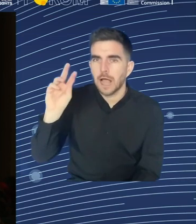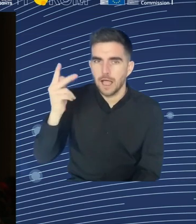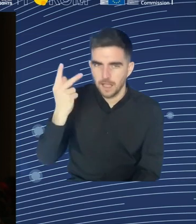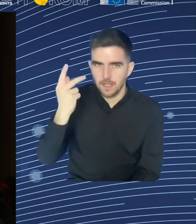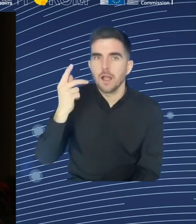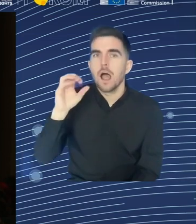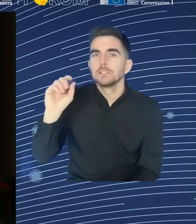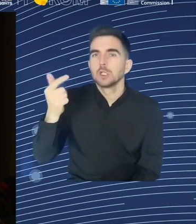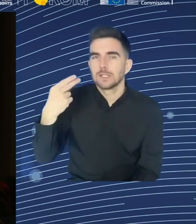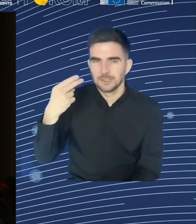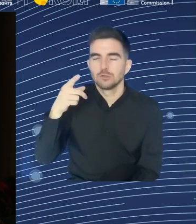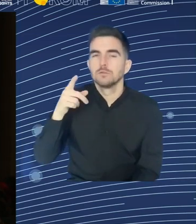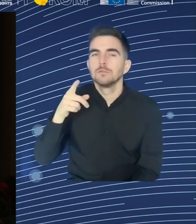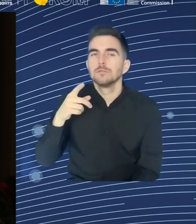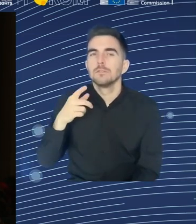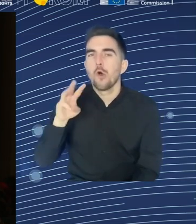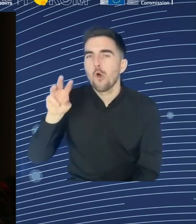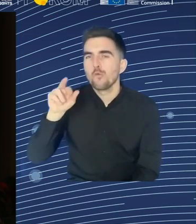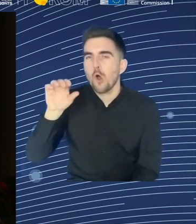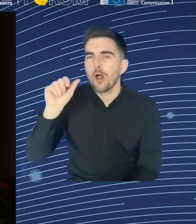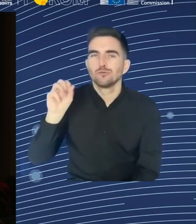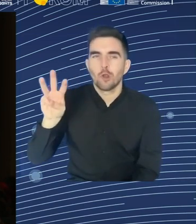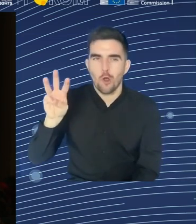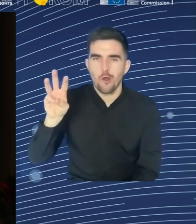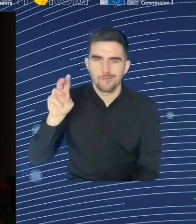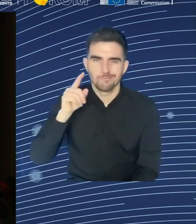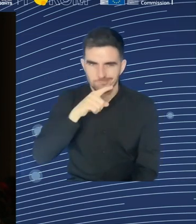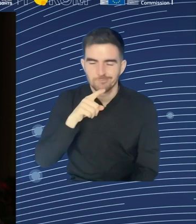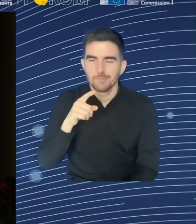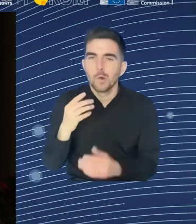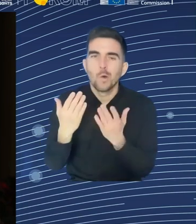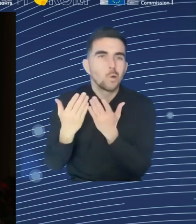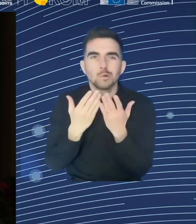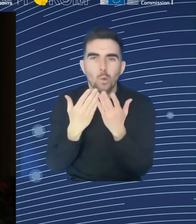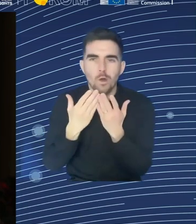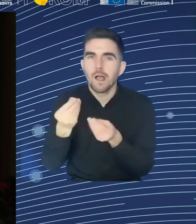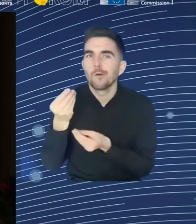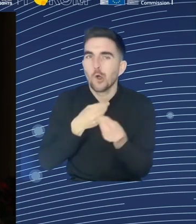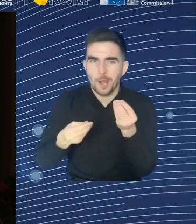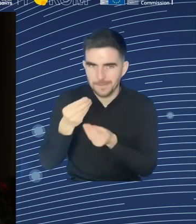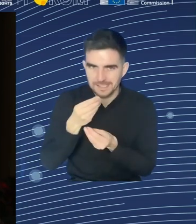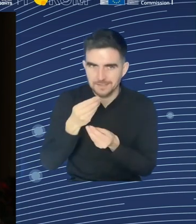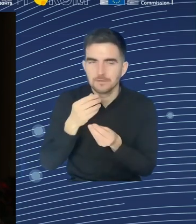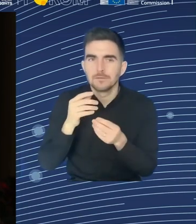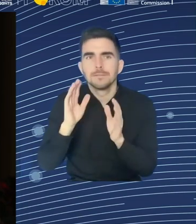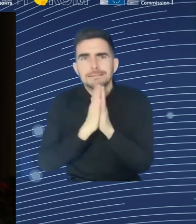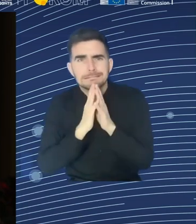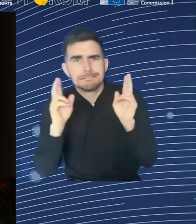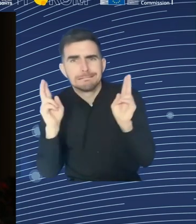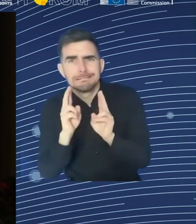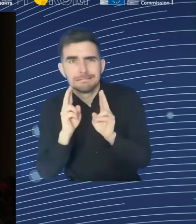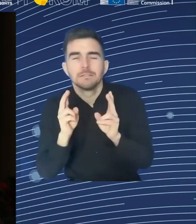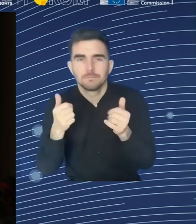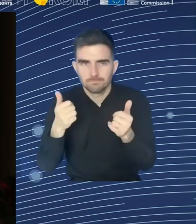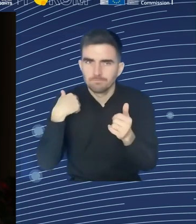the aging workforce is not only about shrinking, but also the fact that most of the workforce will be 50 plus.